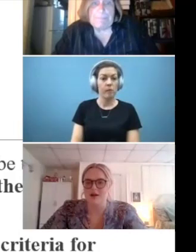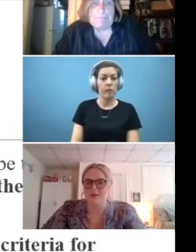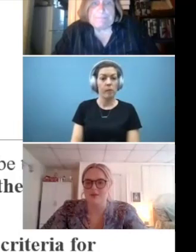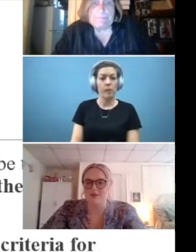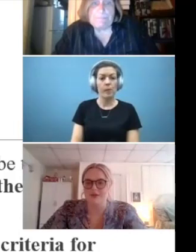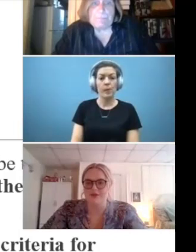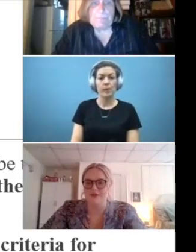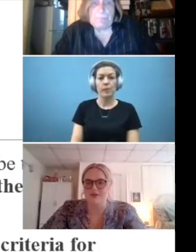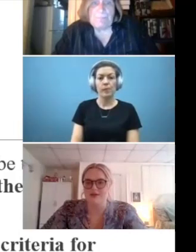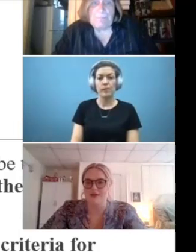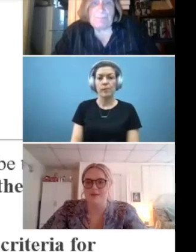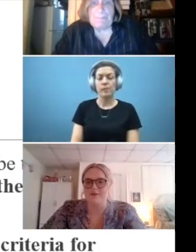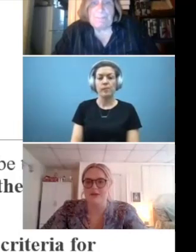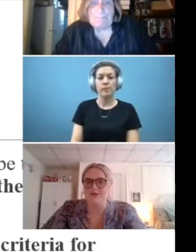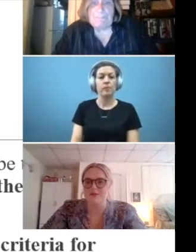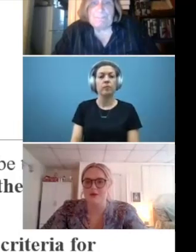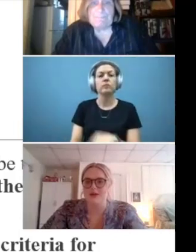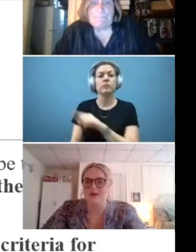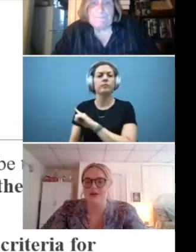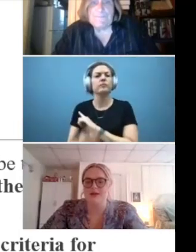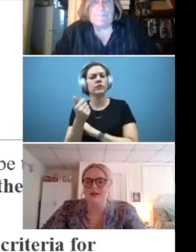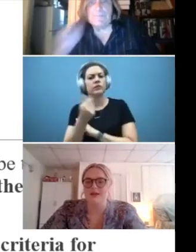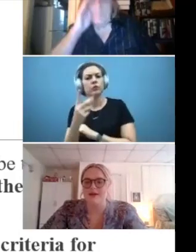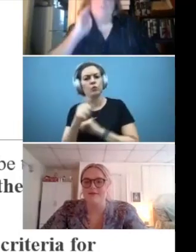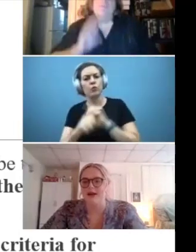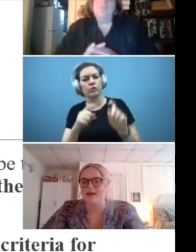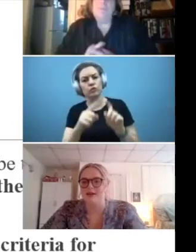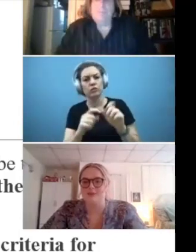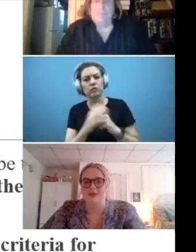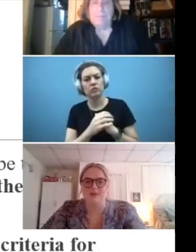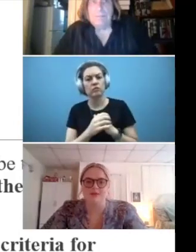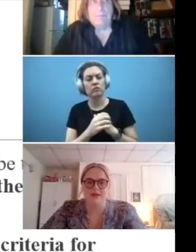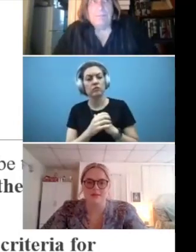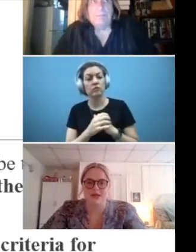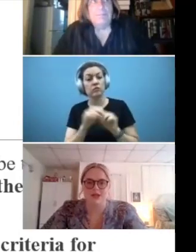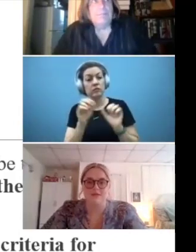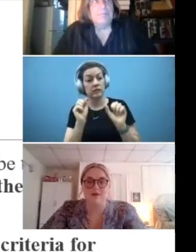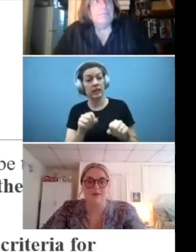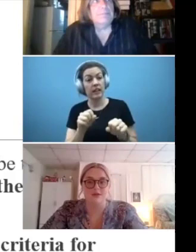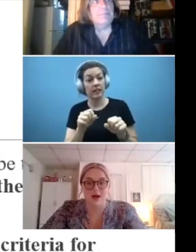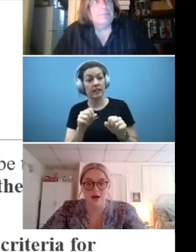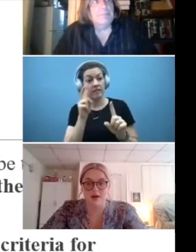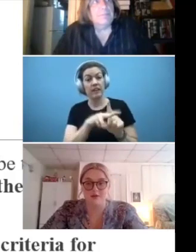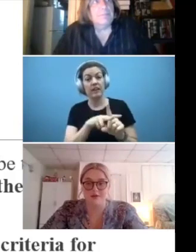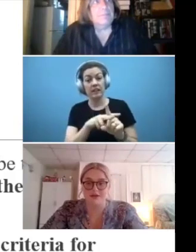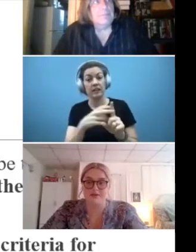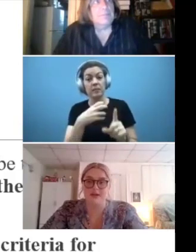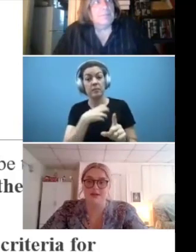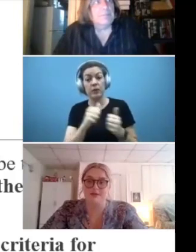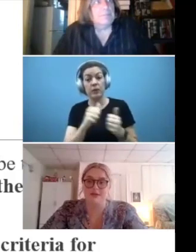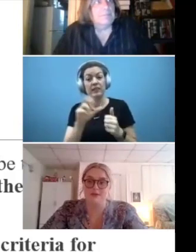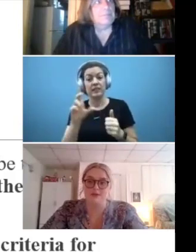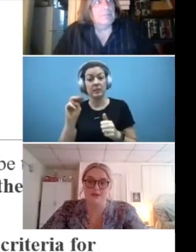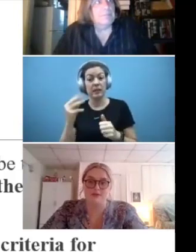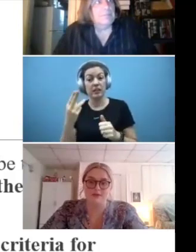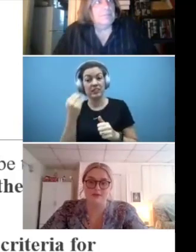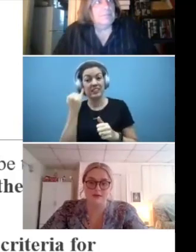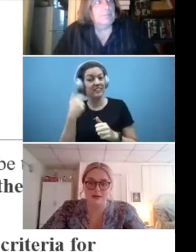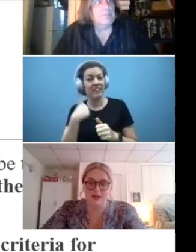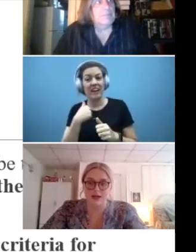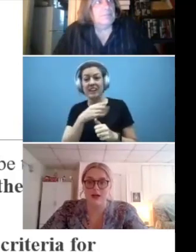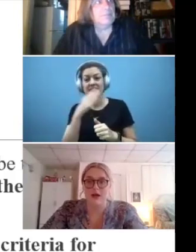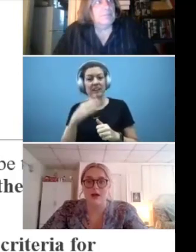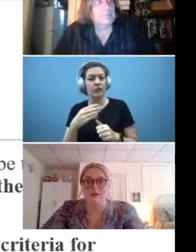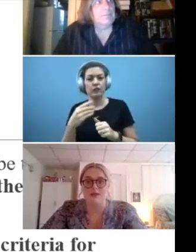there are a couple of questions. Um, the first one, can I file a complaint with DMH if I was not on the receiving end of the abuse at the